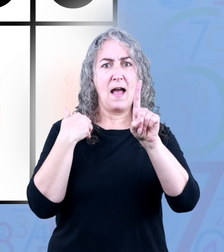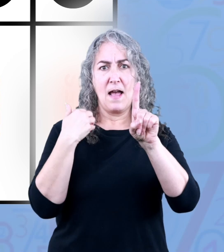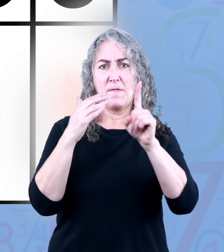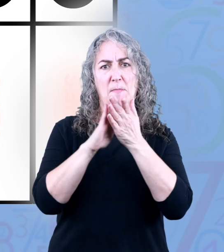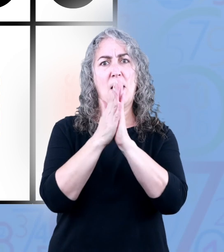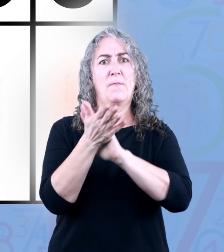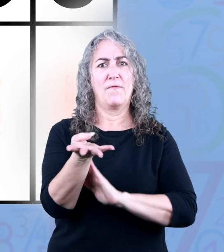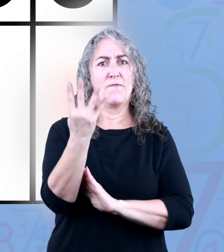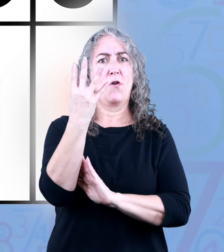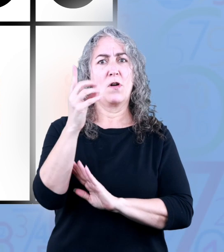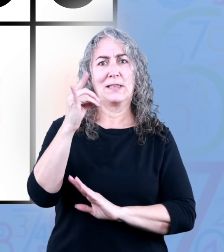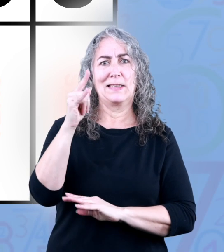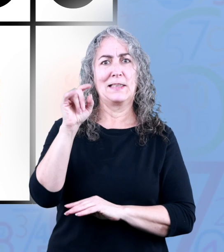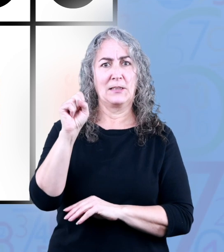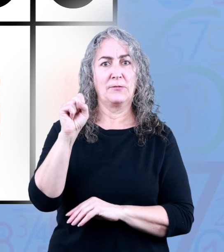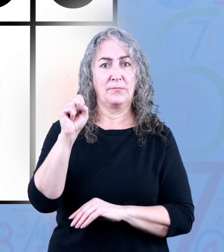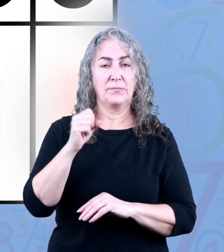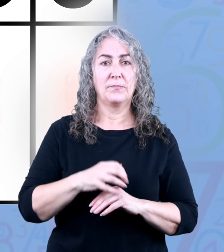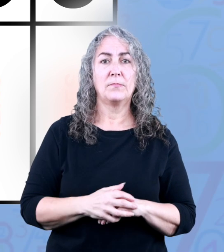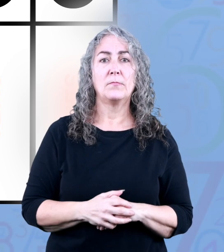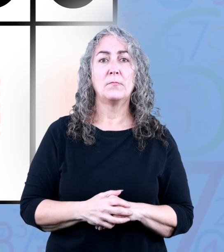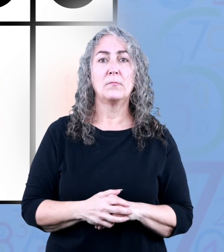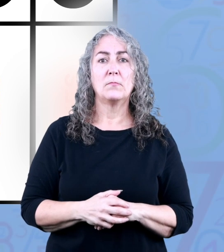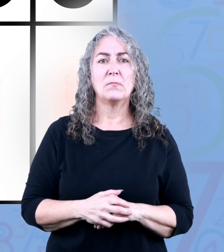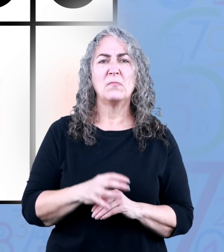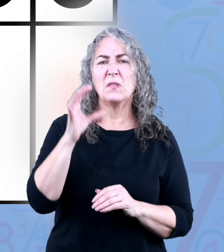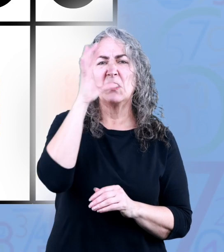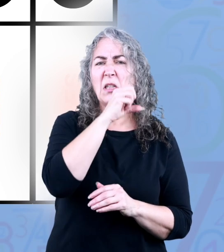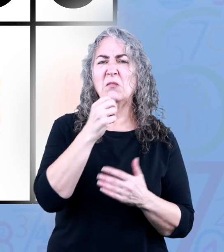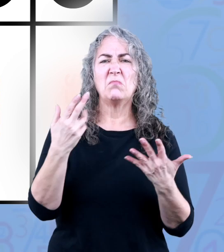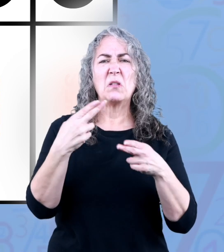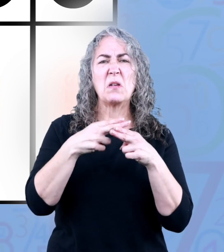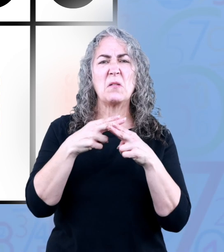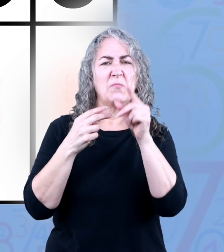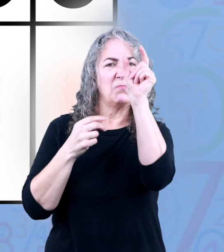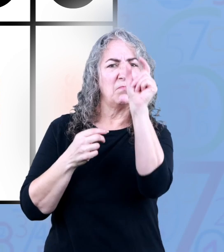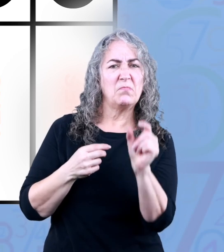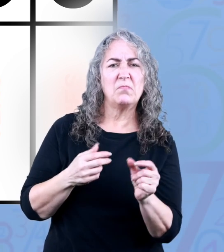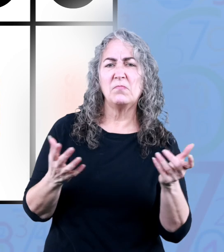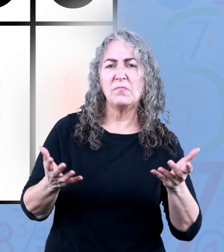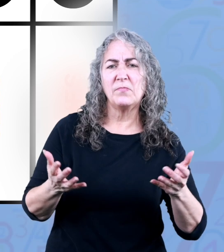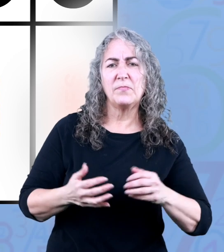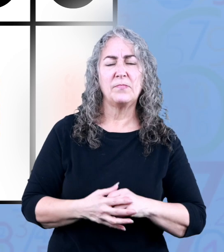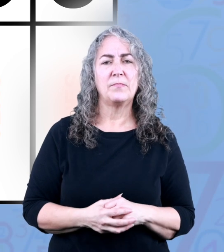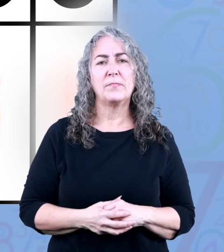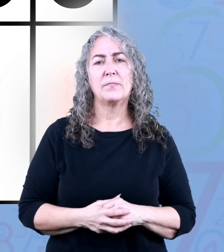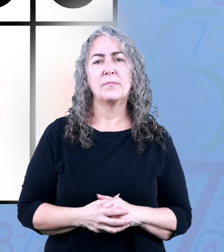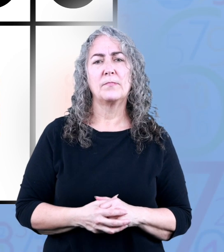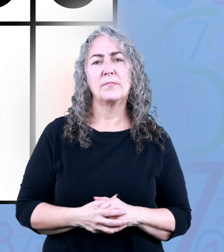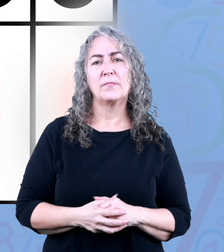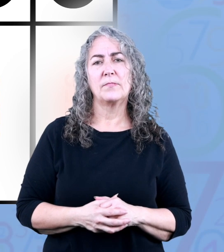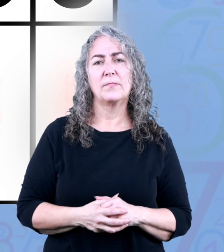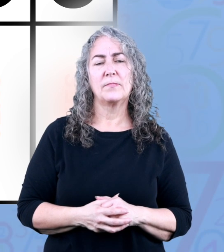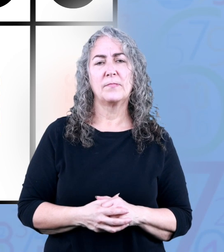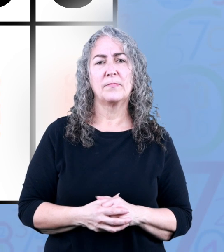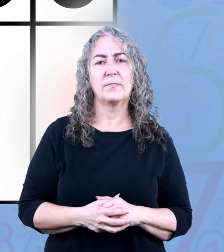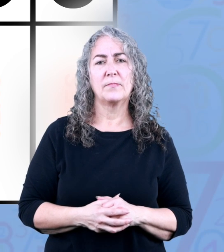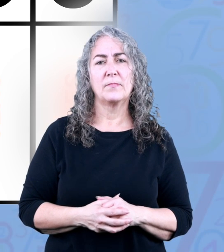and has four digits can you guess what the next place value is named